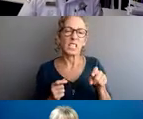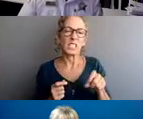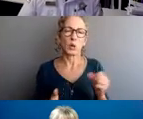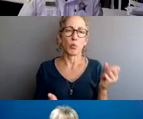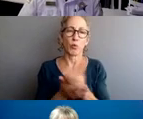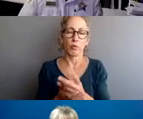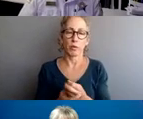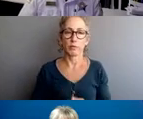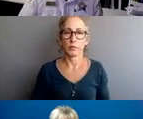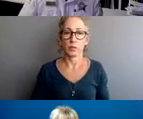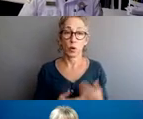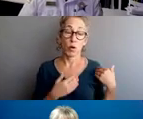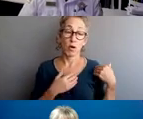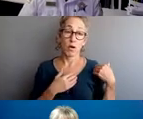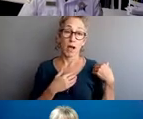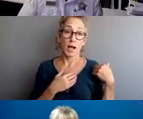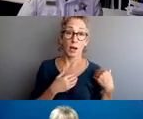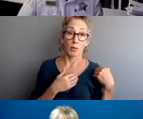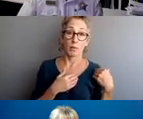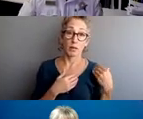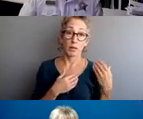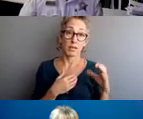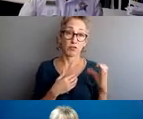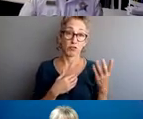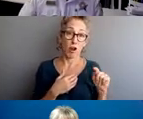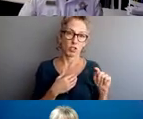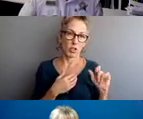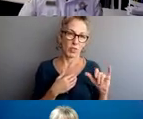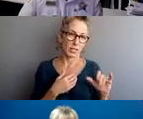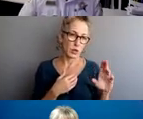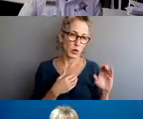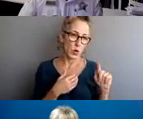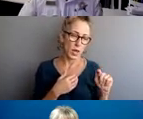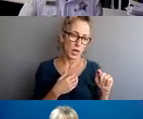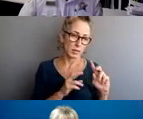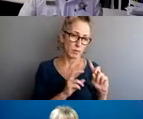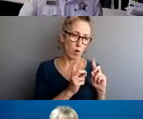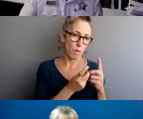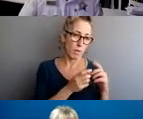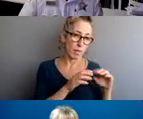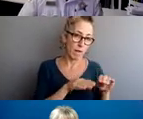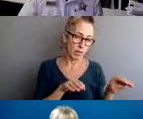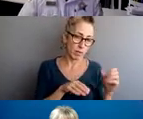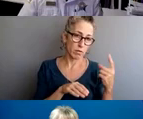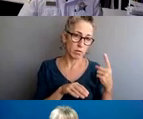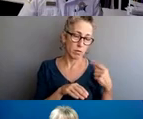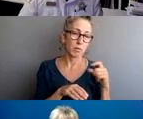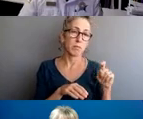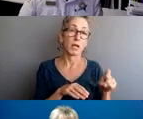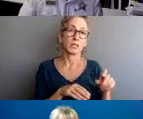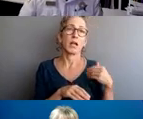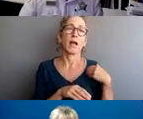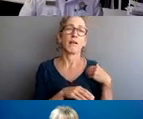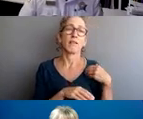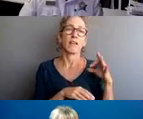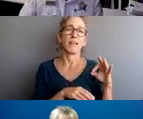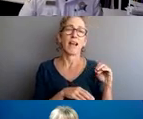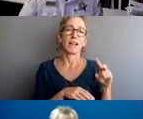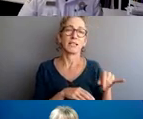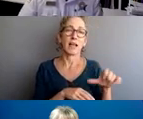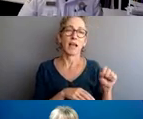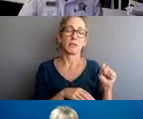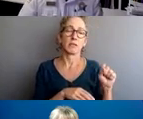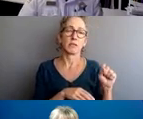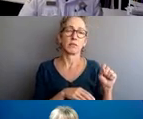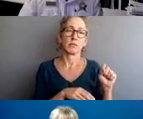sergeant doing an investigation at a unit level must within 90 days complete that investigation or identify